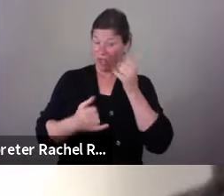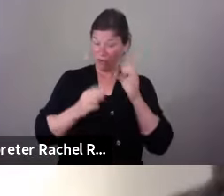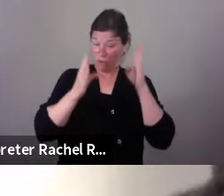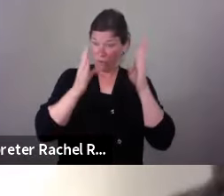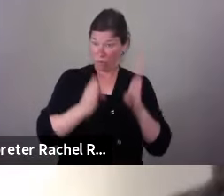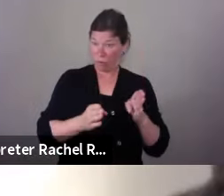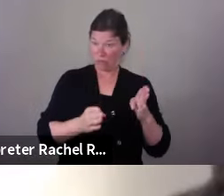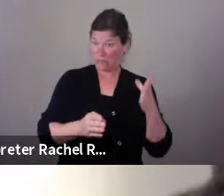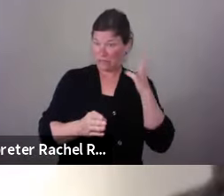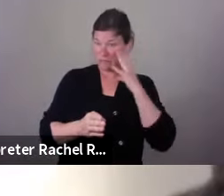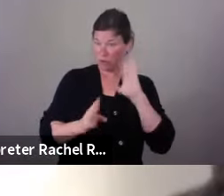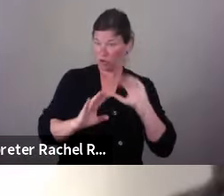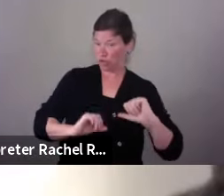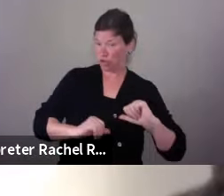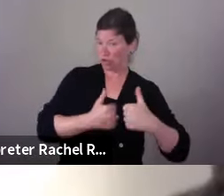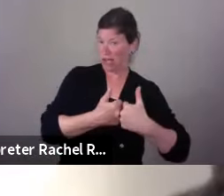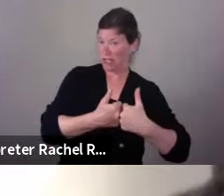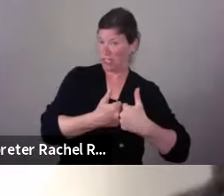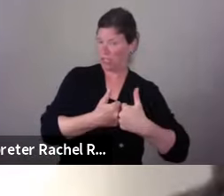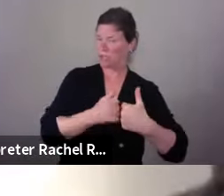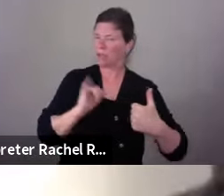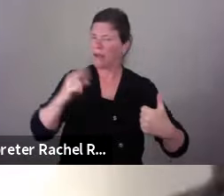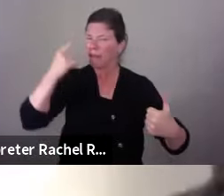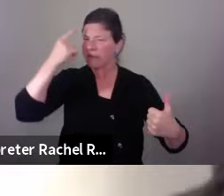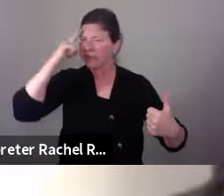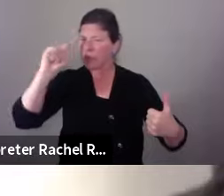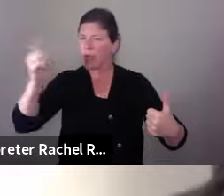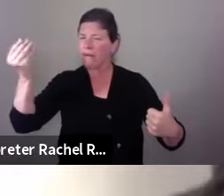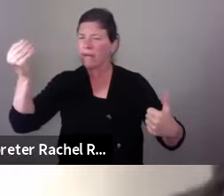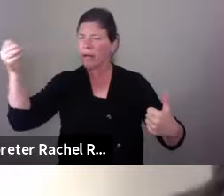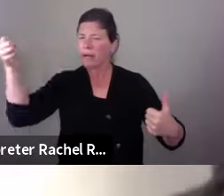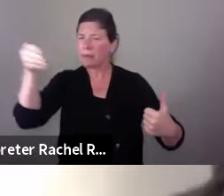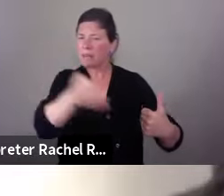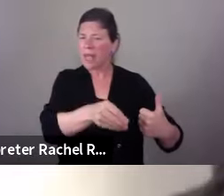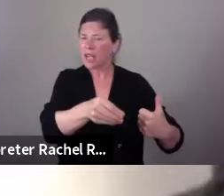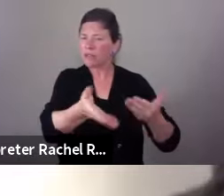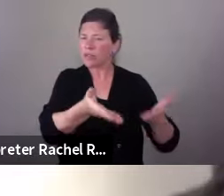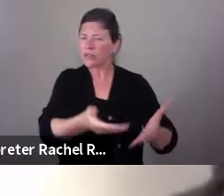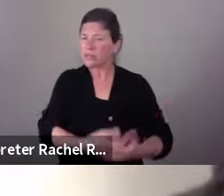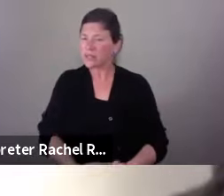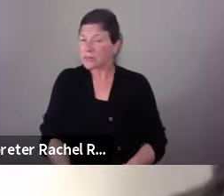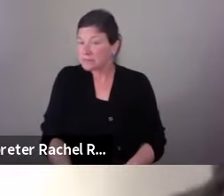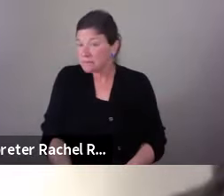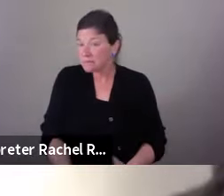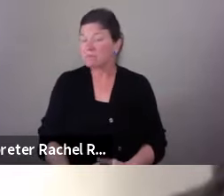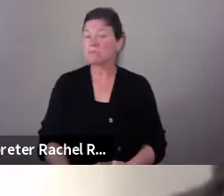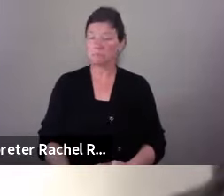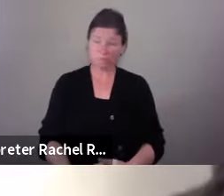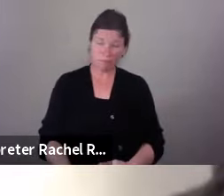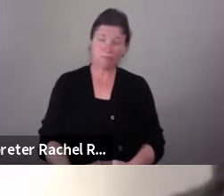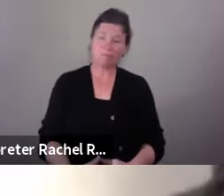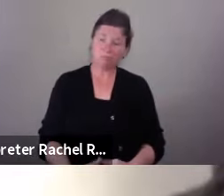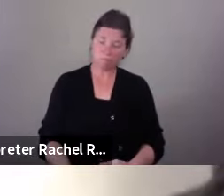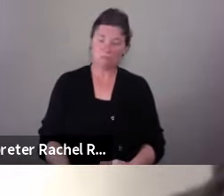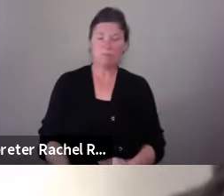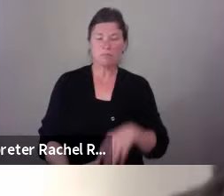type requires funding of some sort to get it paid for, for most people that are a part